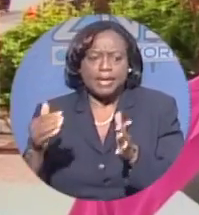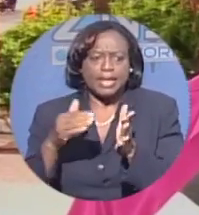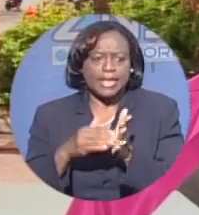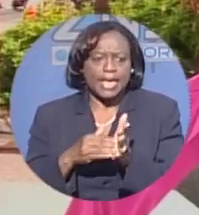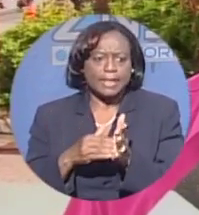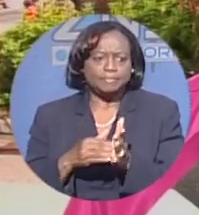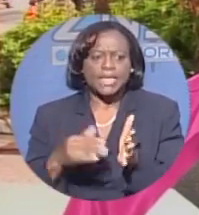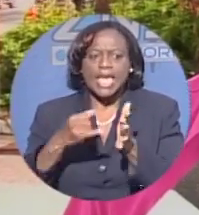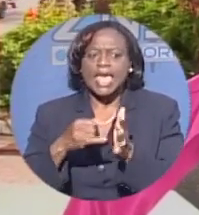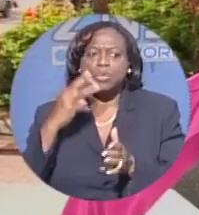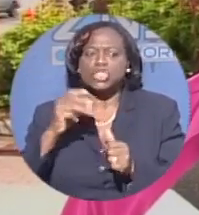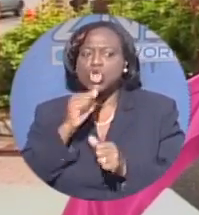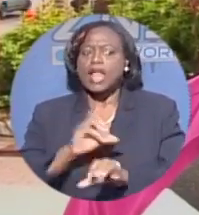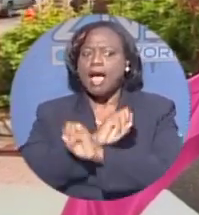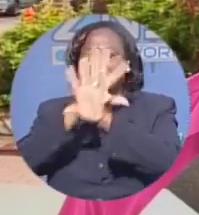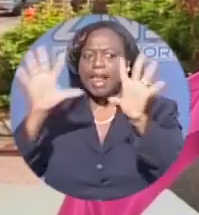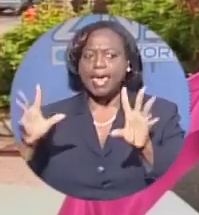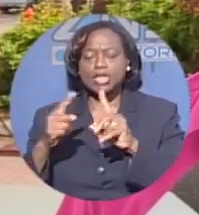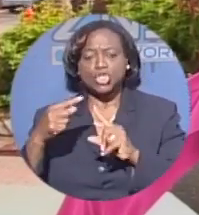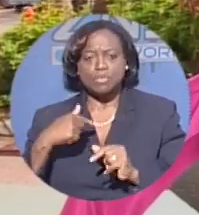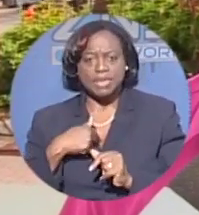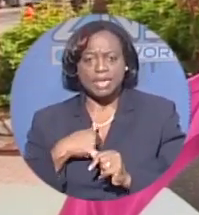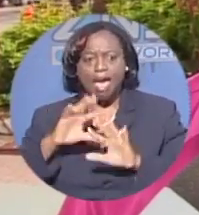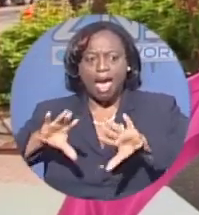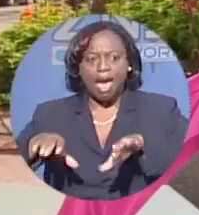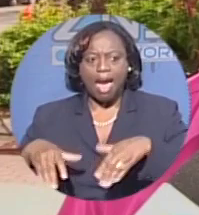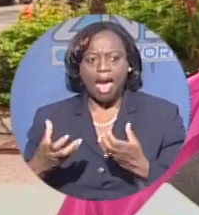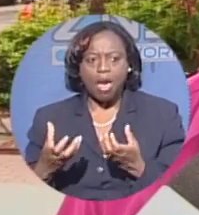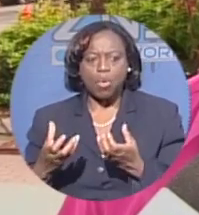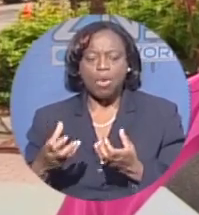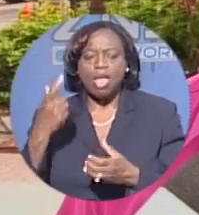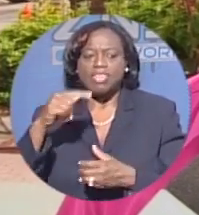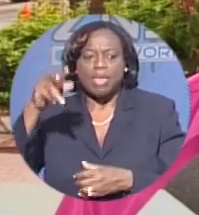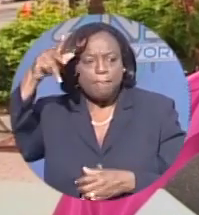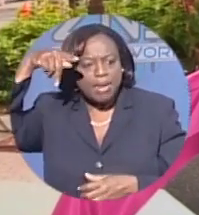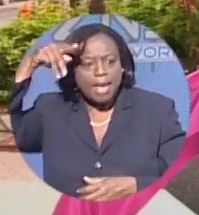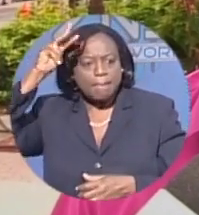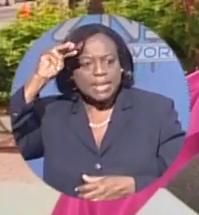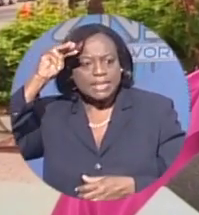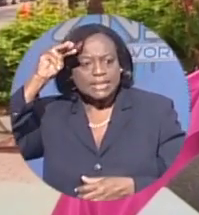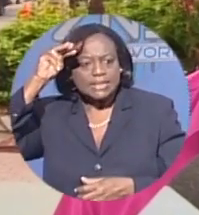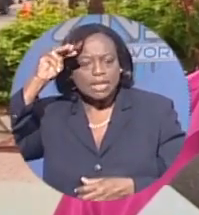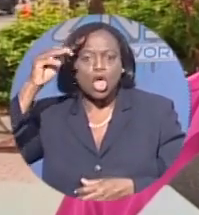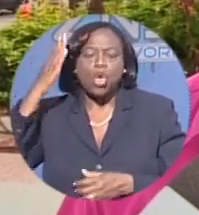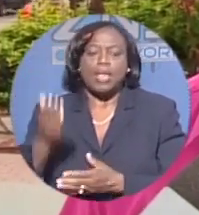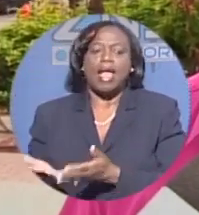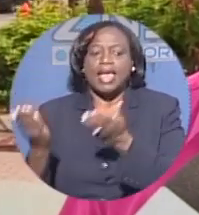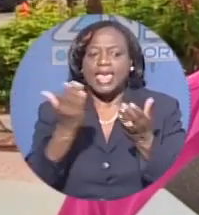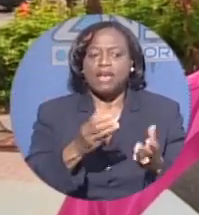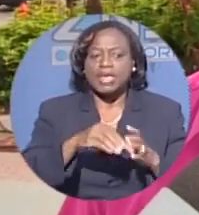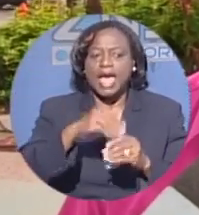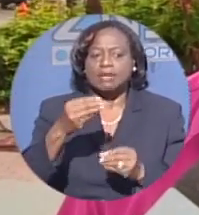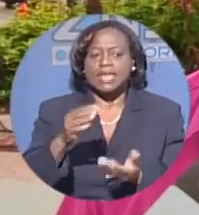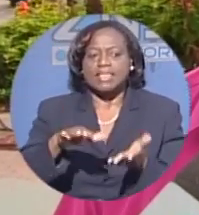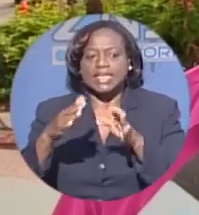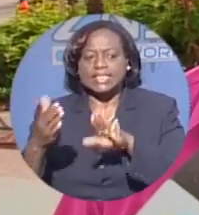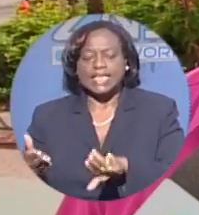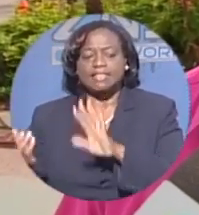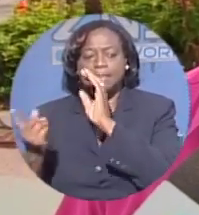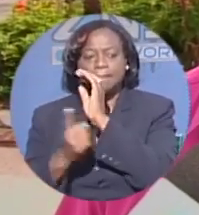It was not clear to me how the Prime Minister proposed to carry out the death penalty.